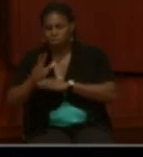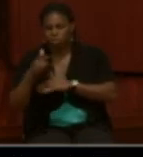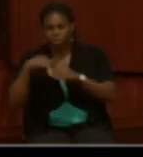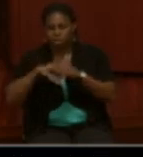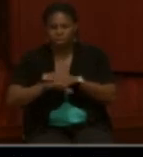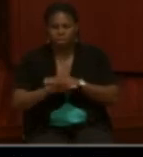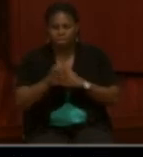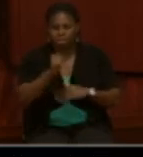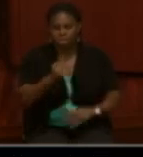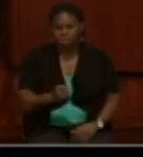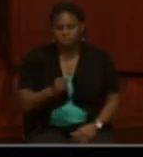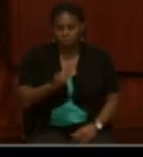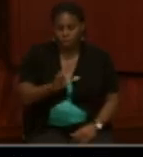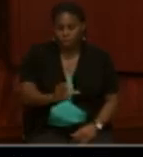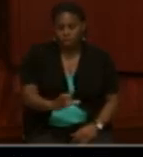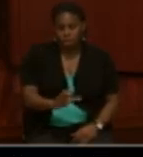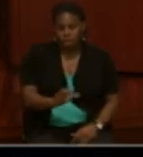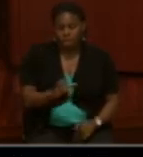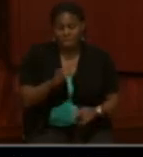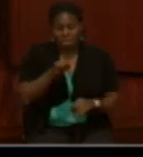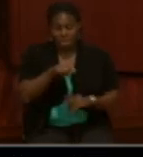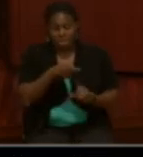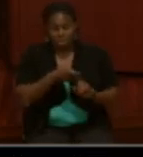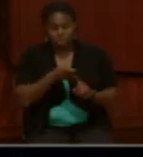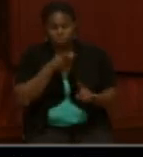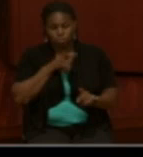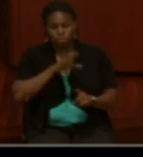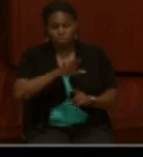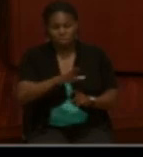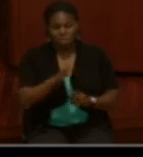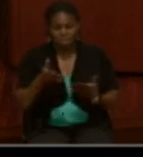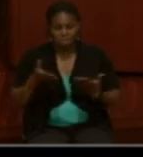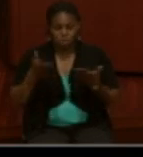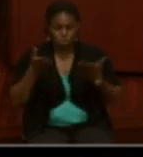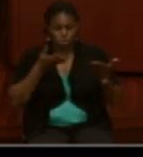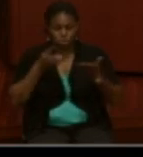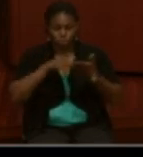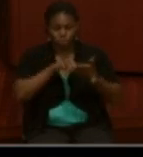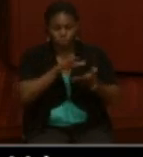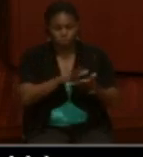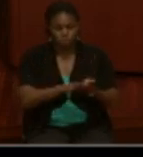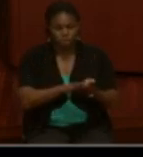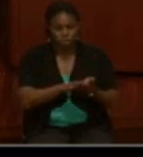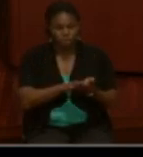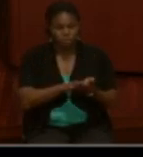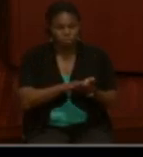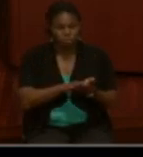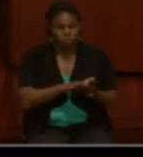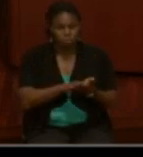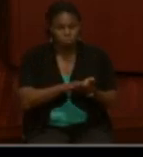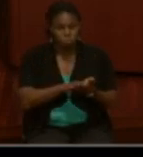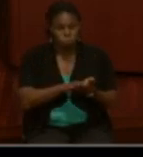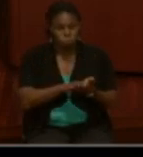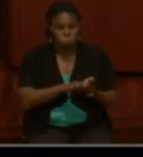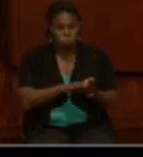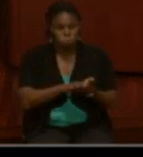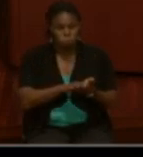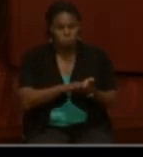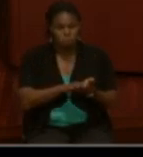Carolina. This is from his compiled service record. And if you